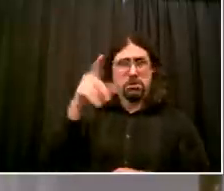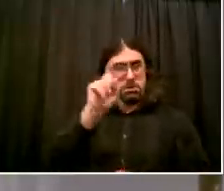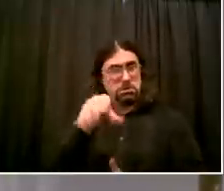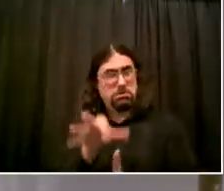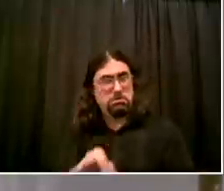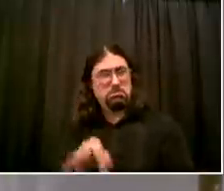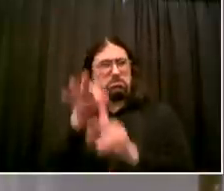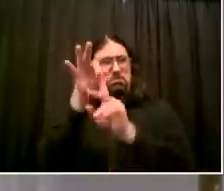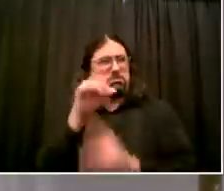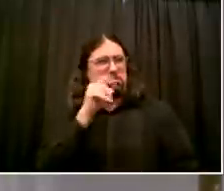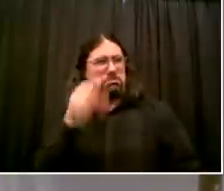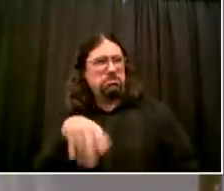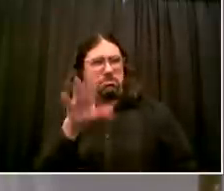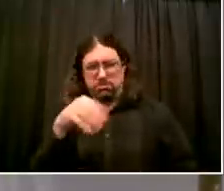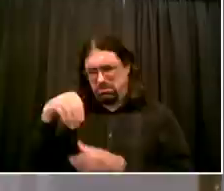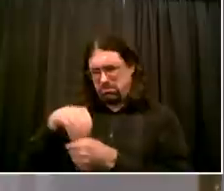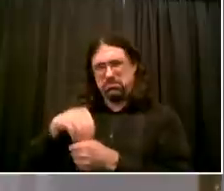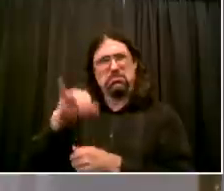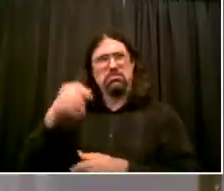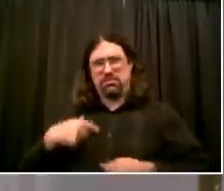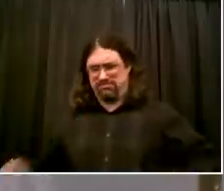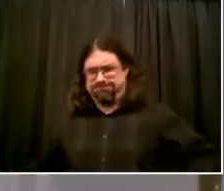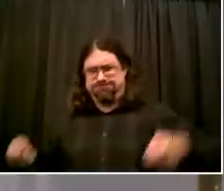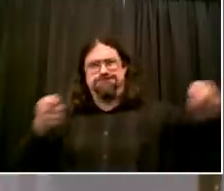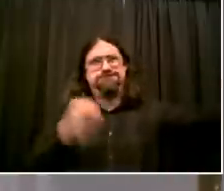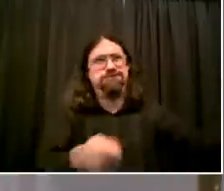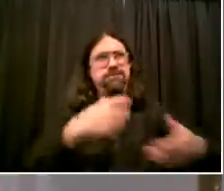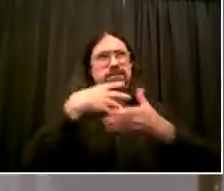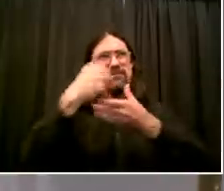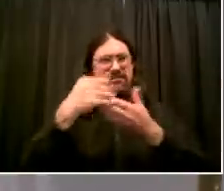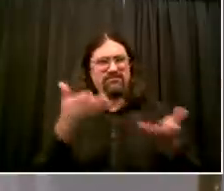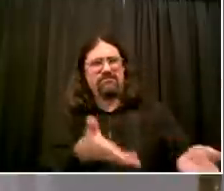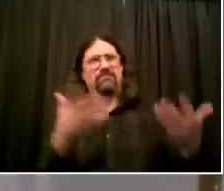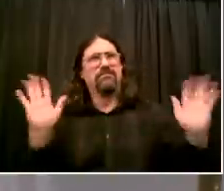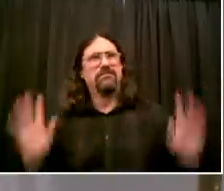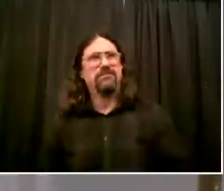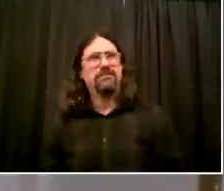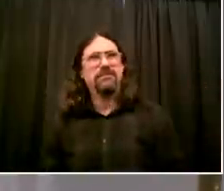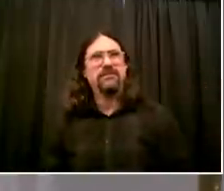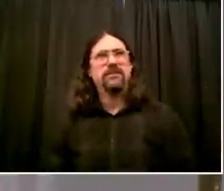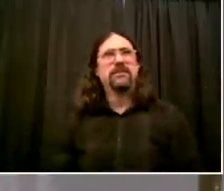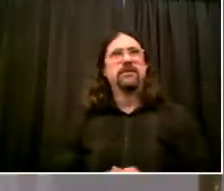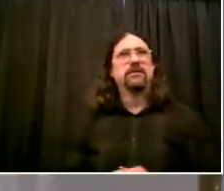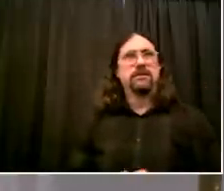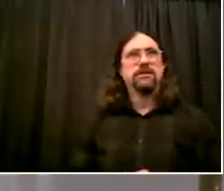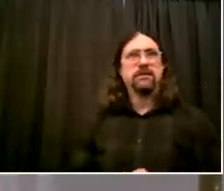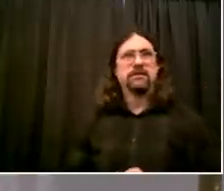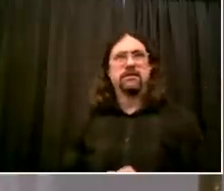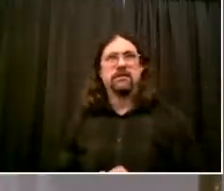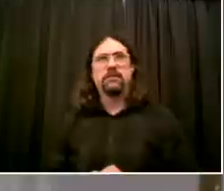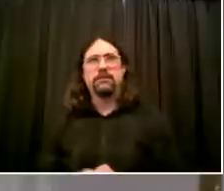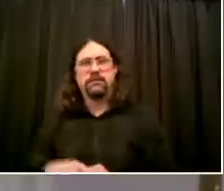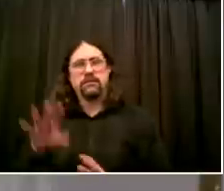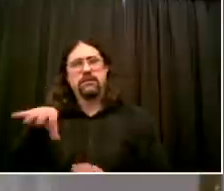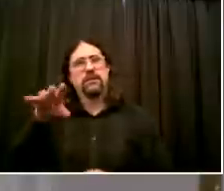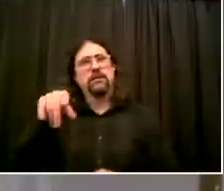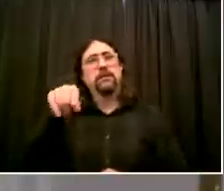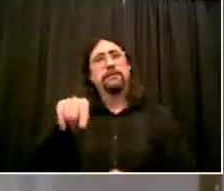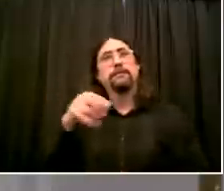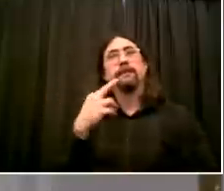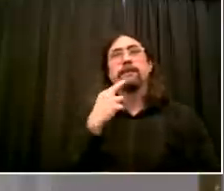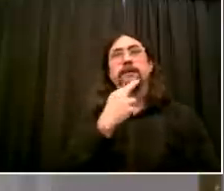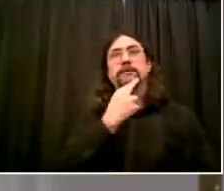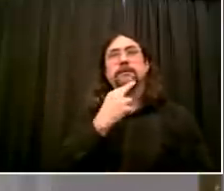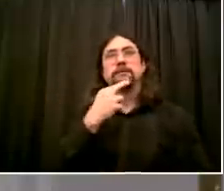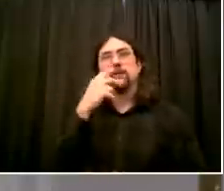have those extra tables and chairs. I've also spoken with countless different suppliers and people within the industry that really want to see